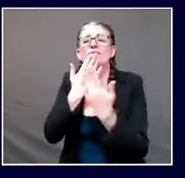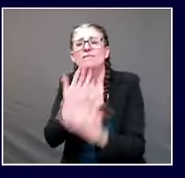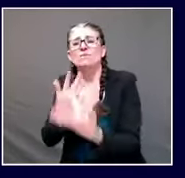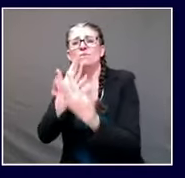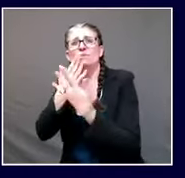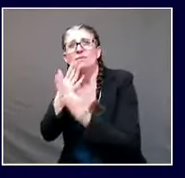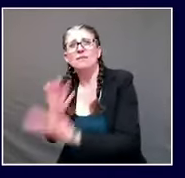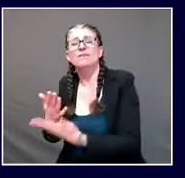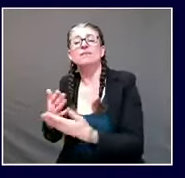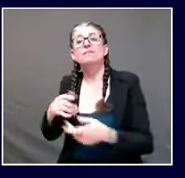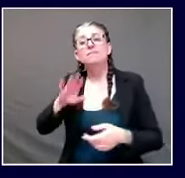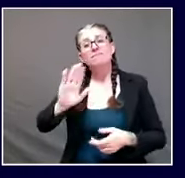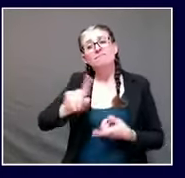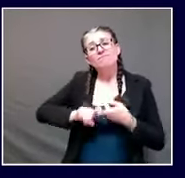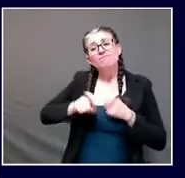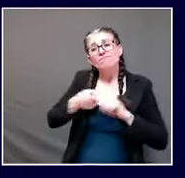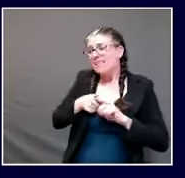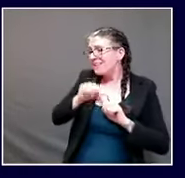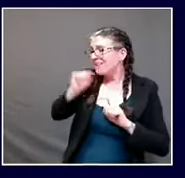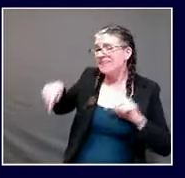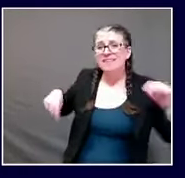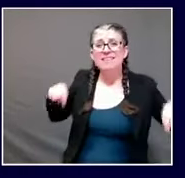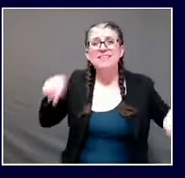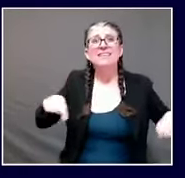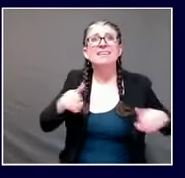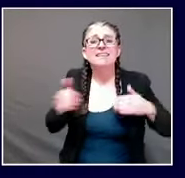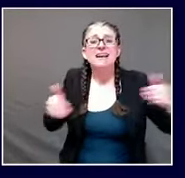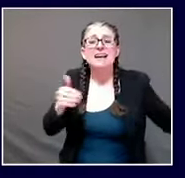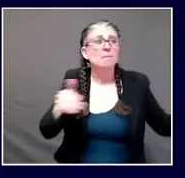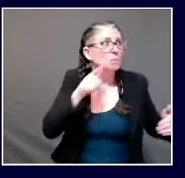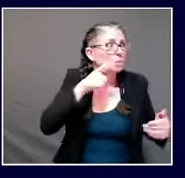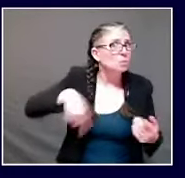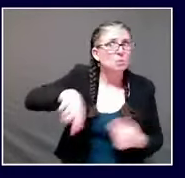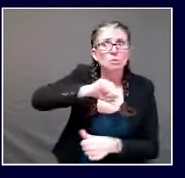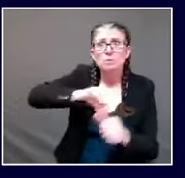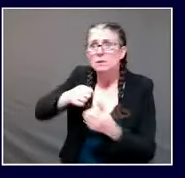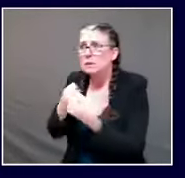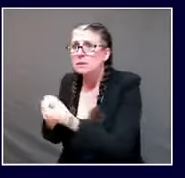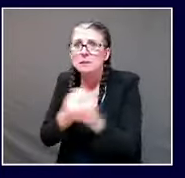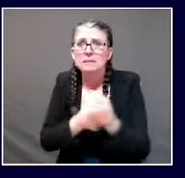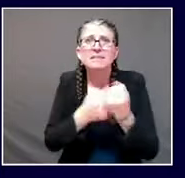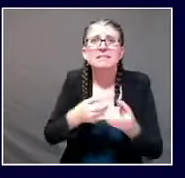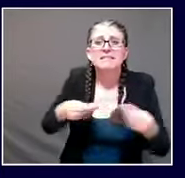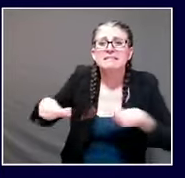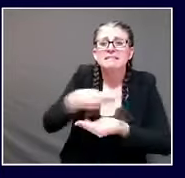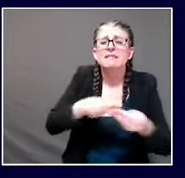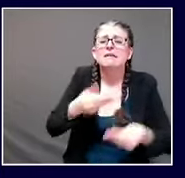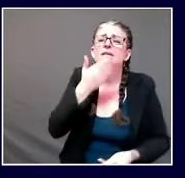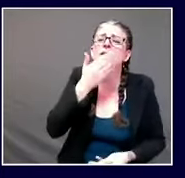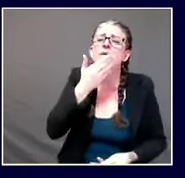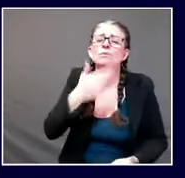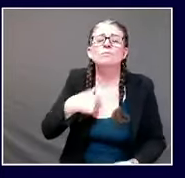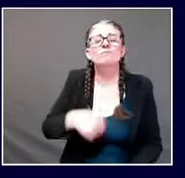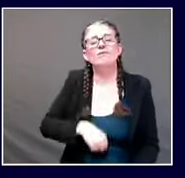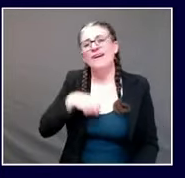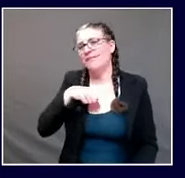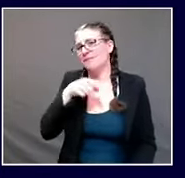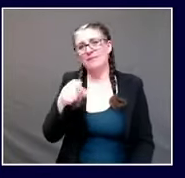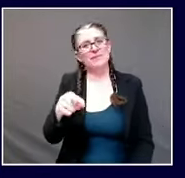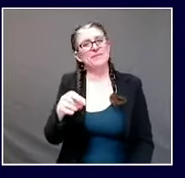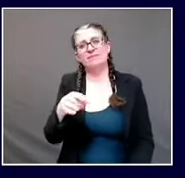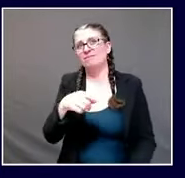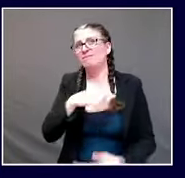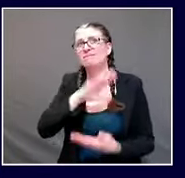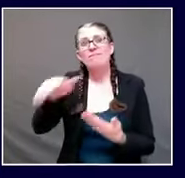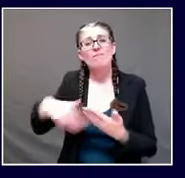now of every one of you i thank you and i hope you all have a peaceful safe and hopeful